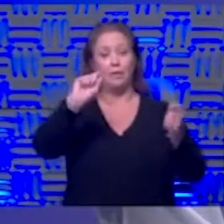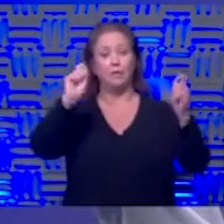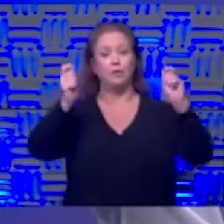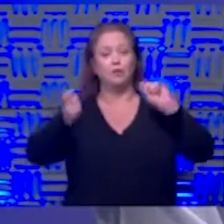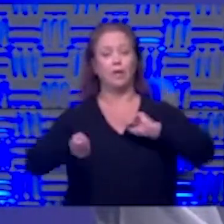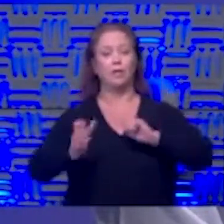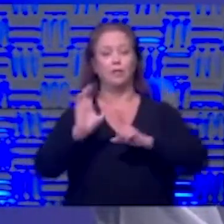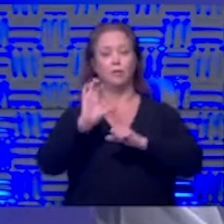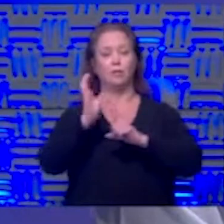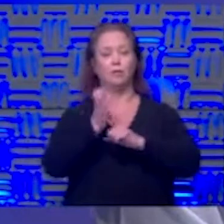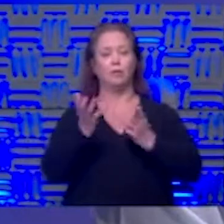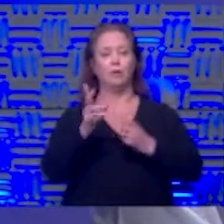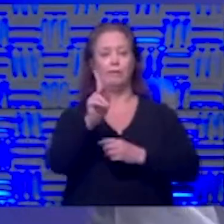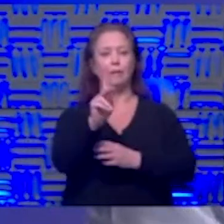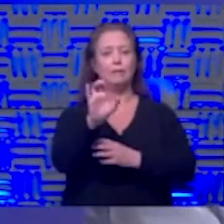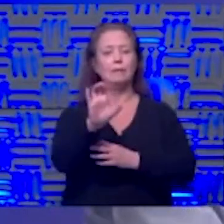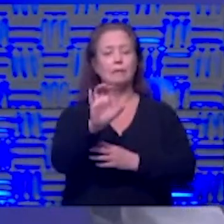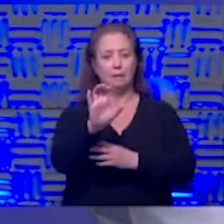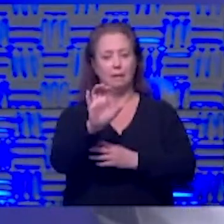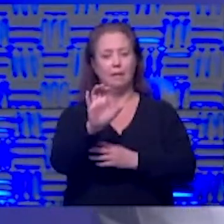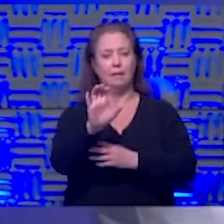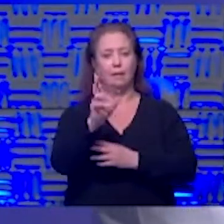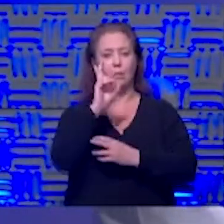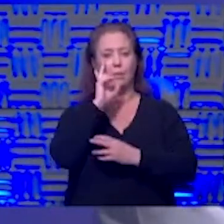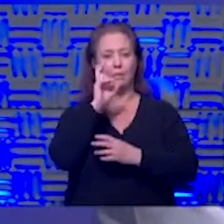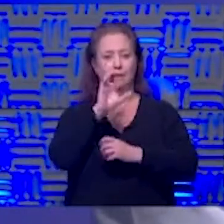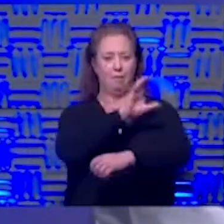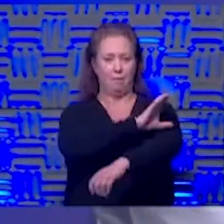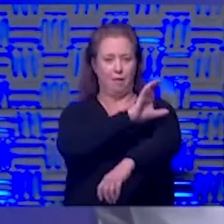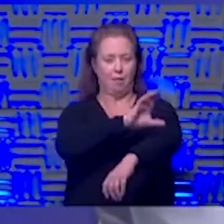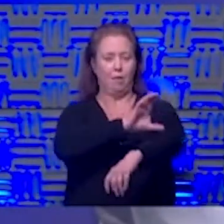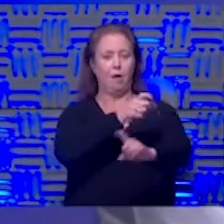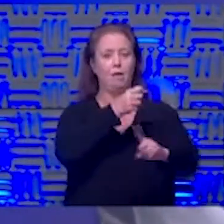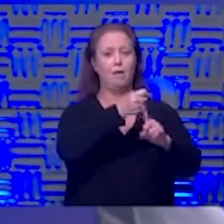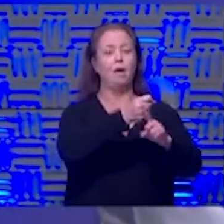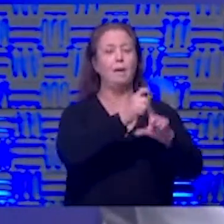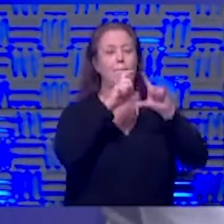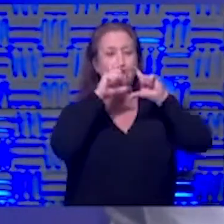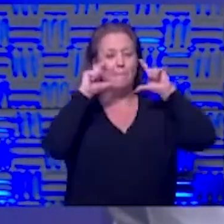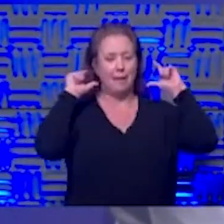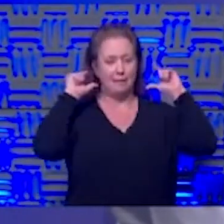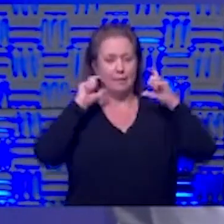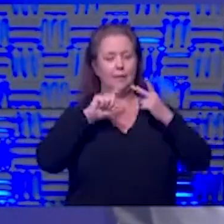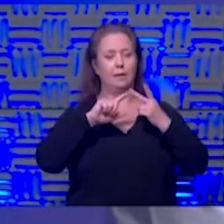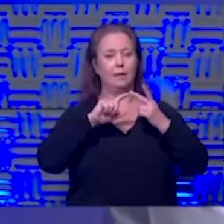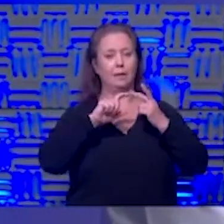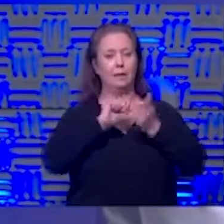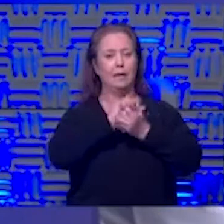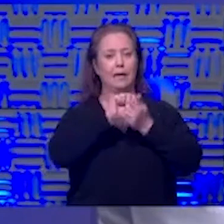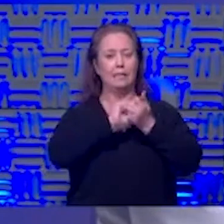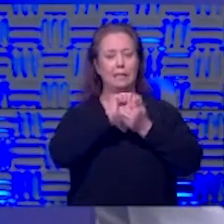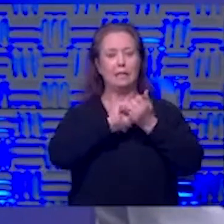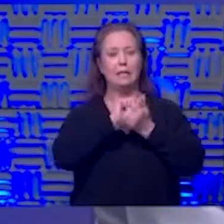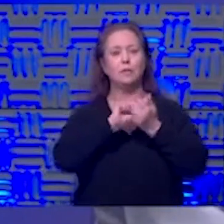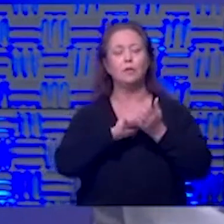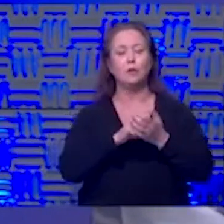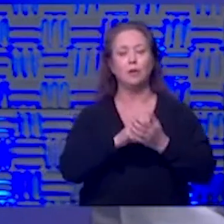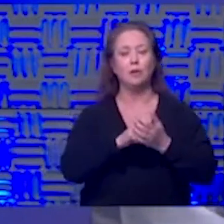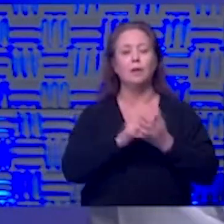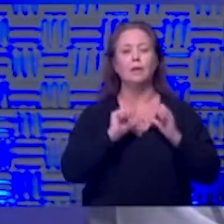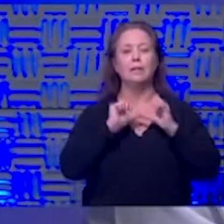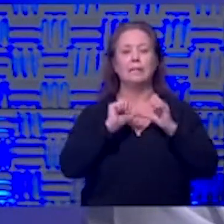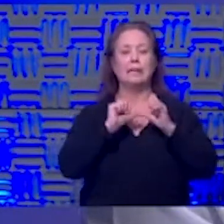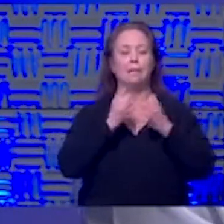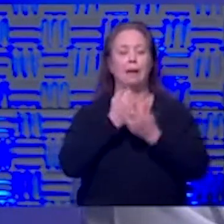the culture here in kansas city such as we saw in colorado a lot of mask wearing a lot of hand sanitizer that's going to keep